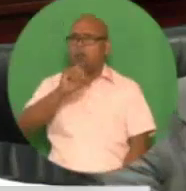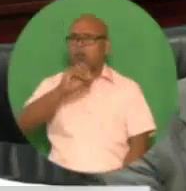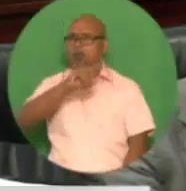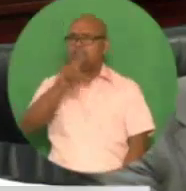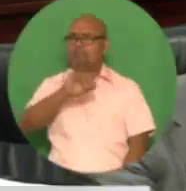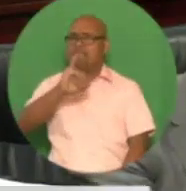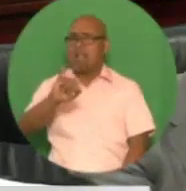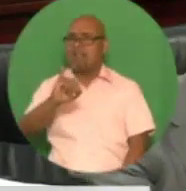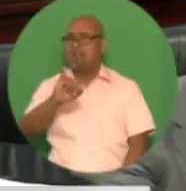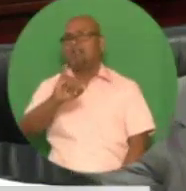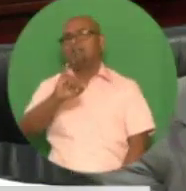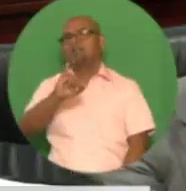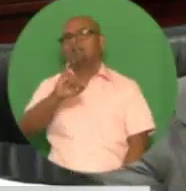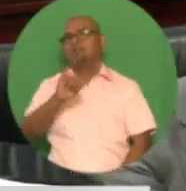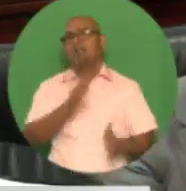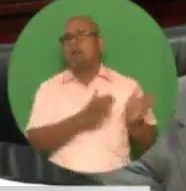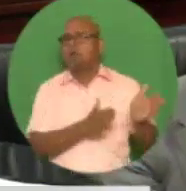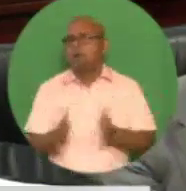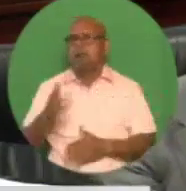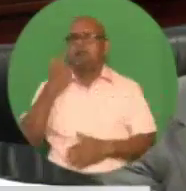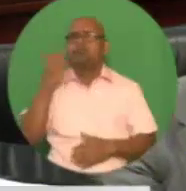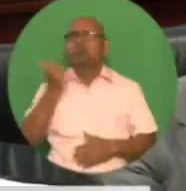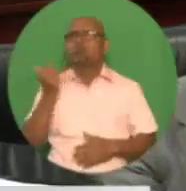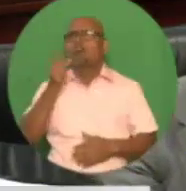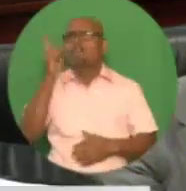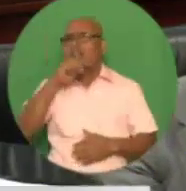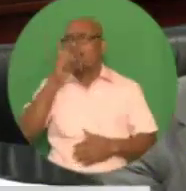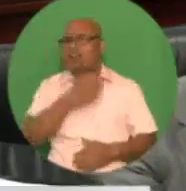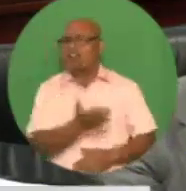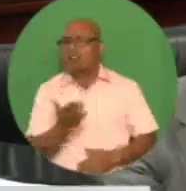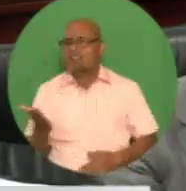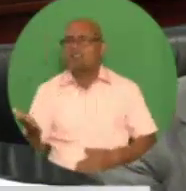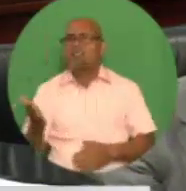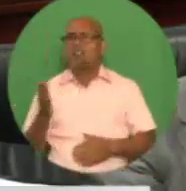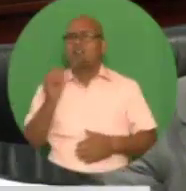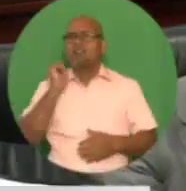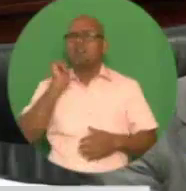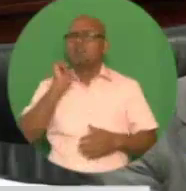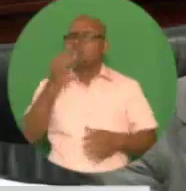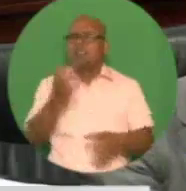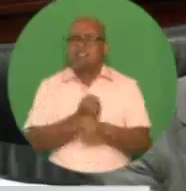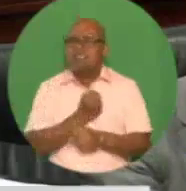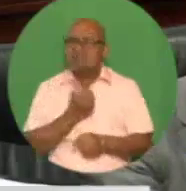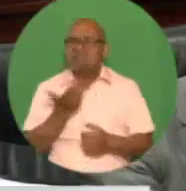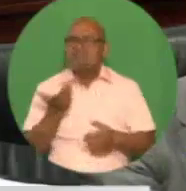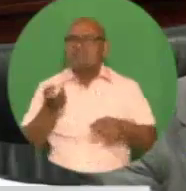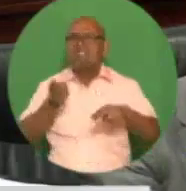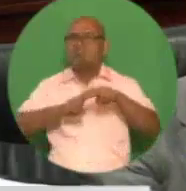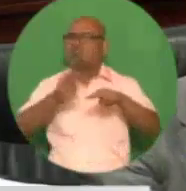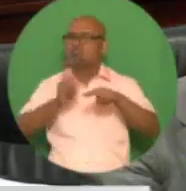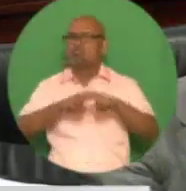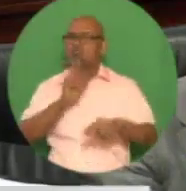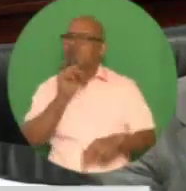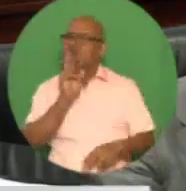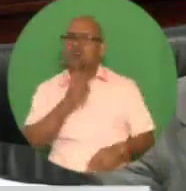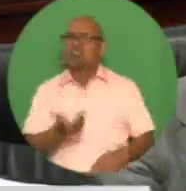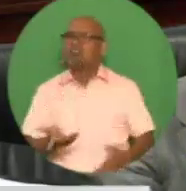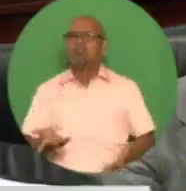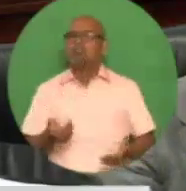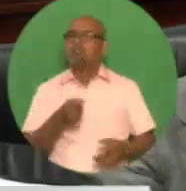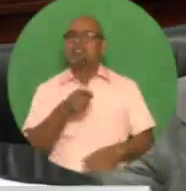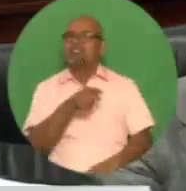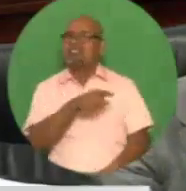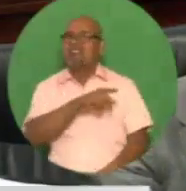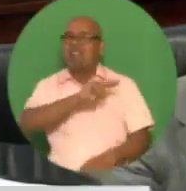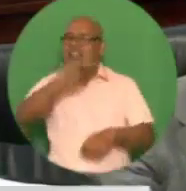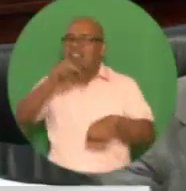based on imaginary assets and fictitious returns. The National Investment Fund was the complete opposite